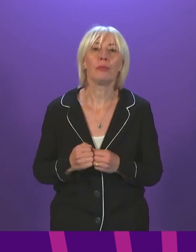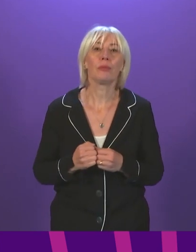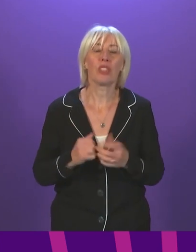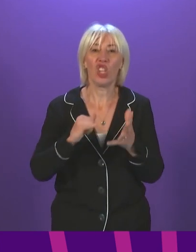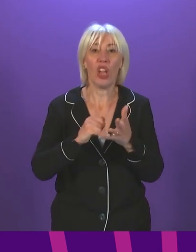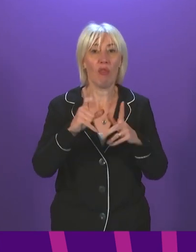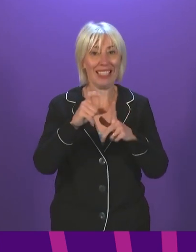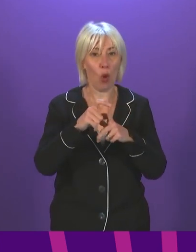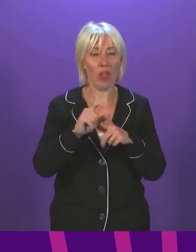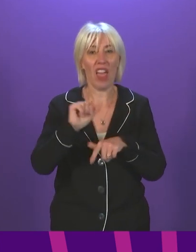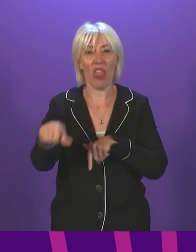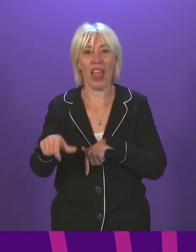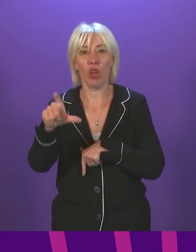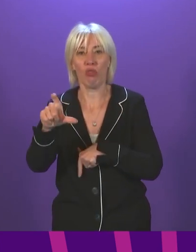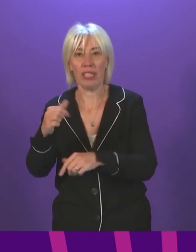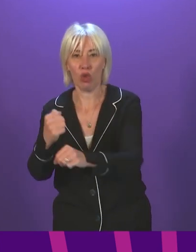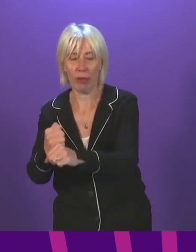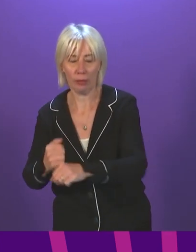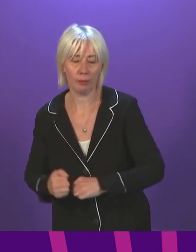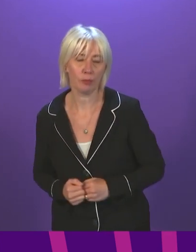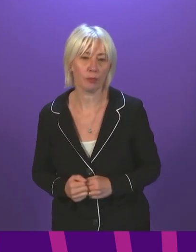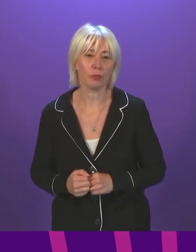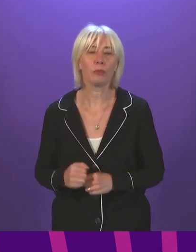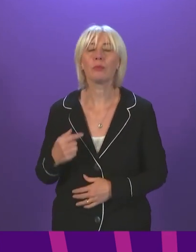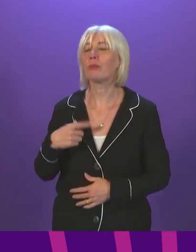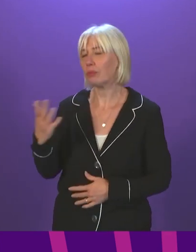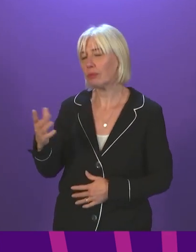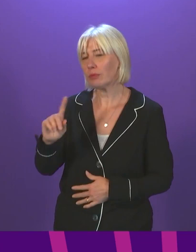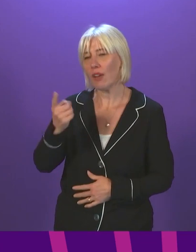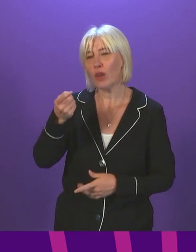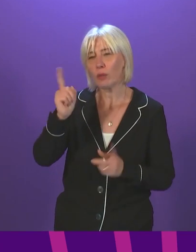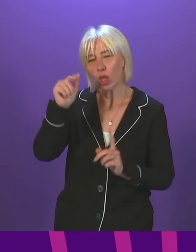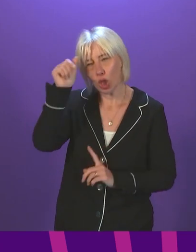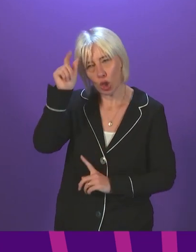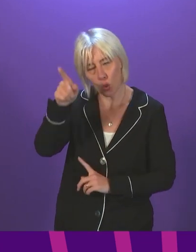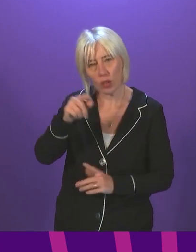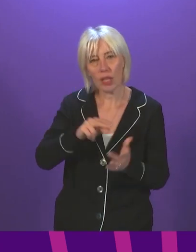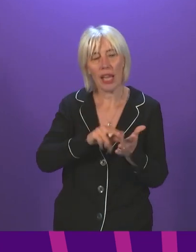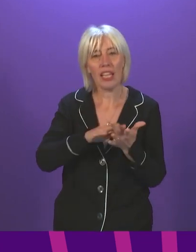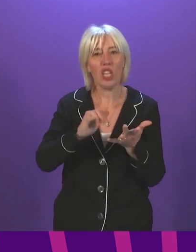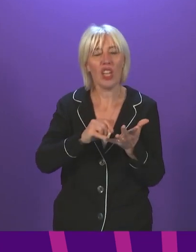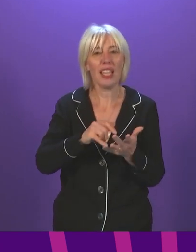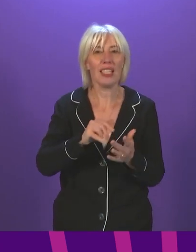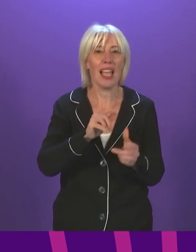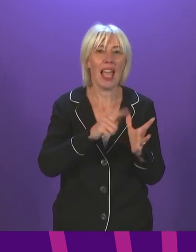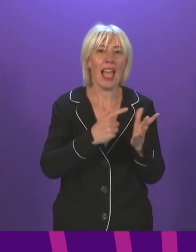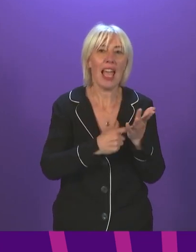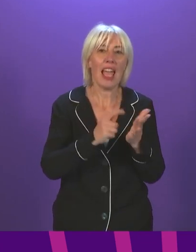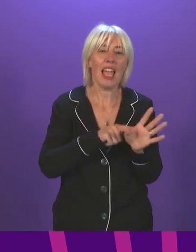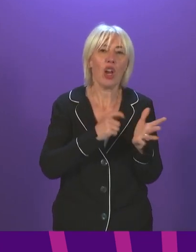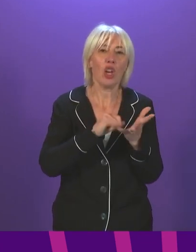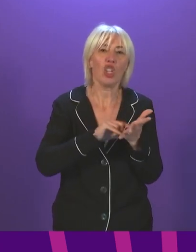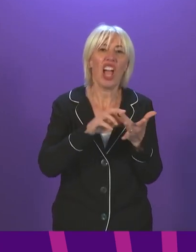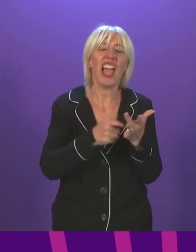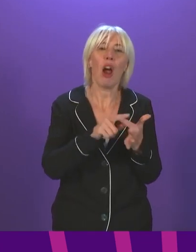by Christine Graham. Thank you, Presiding Officer. As the First Minister will know, this week, NHS Earsha and Arran have delective surgeries